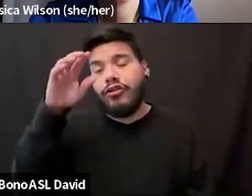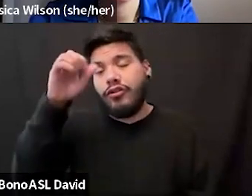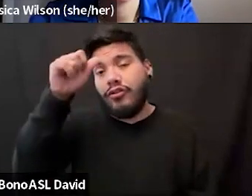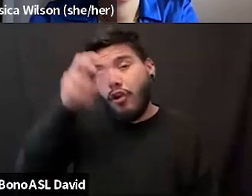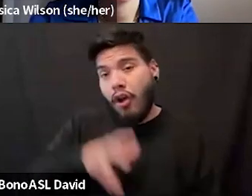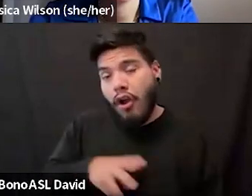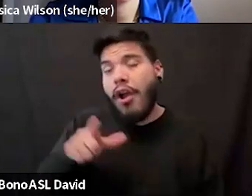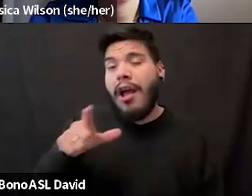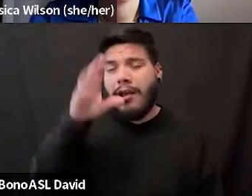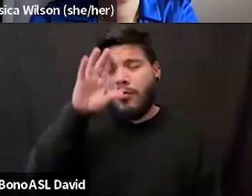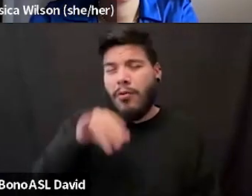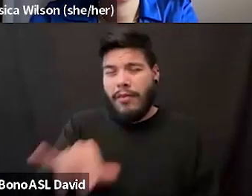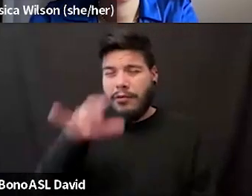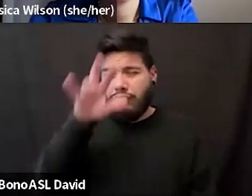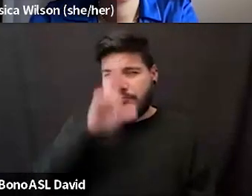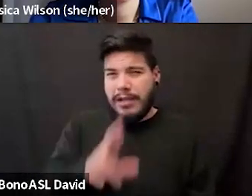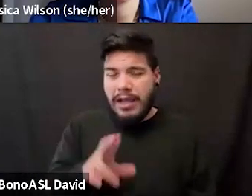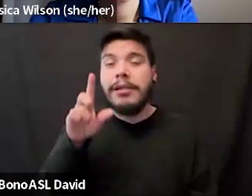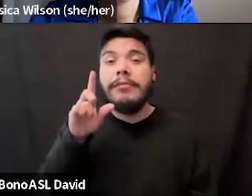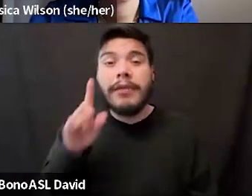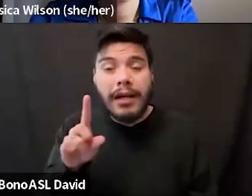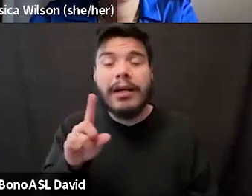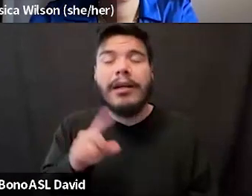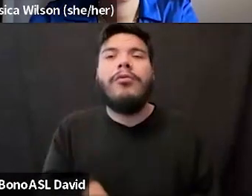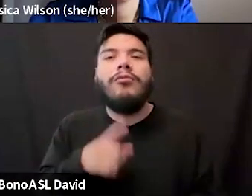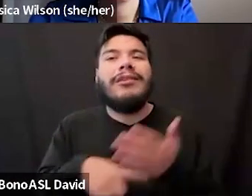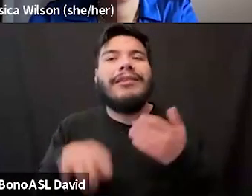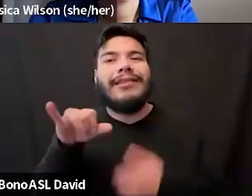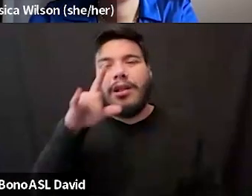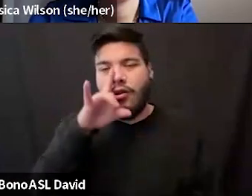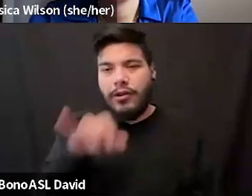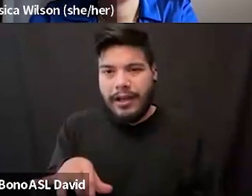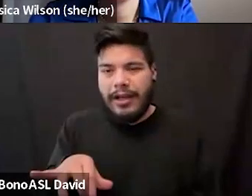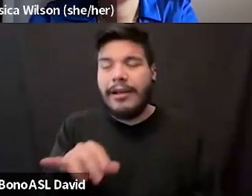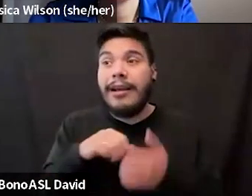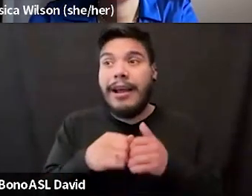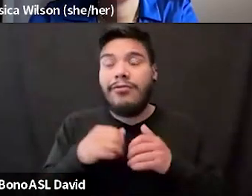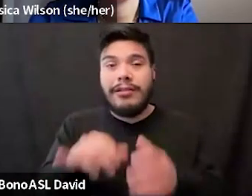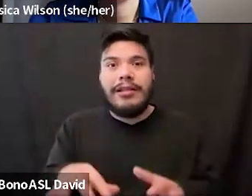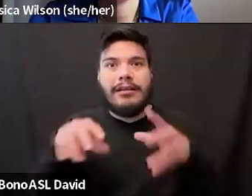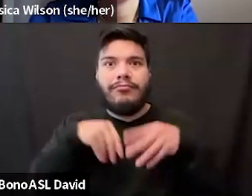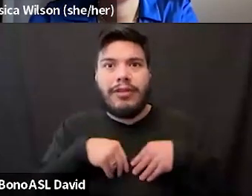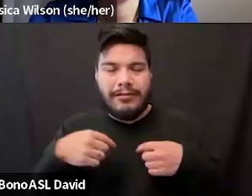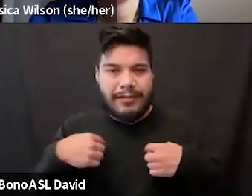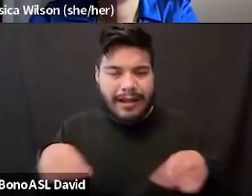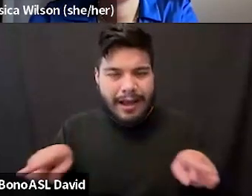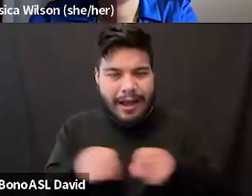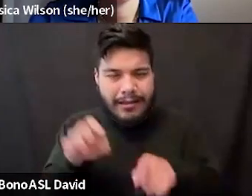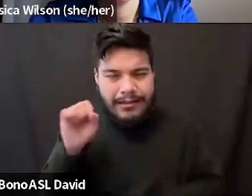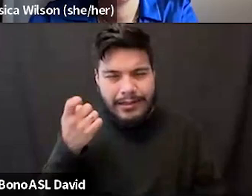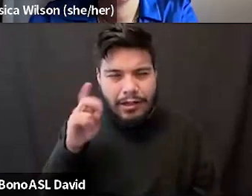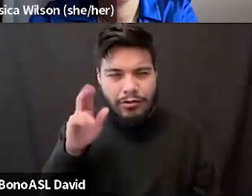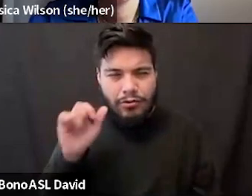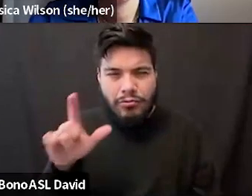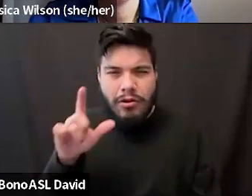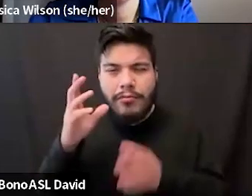of respect, but then I'm also like, what does that look like? And how does that embrace me also as a sexual being or trying to date